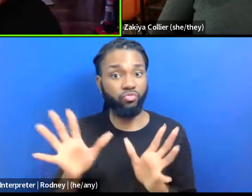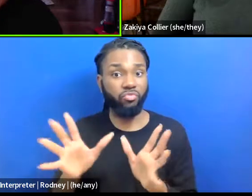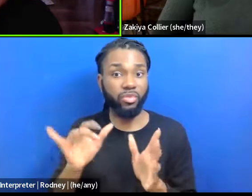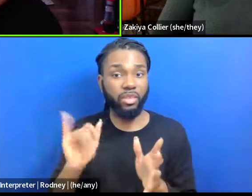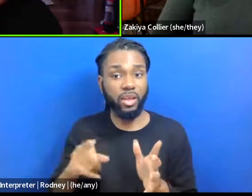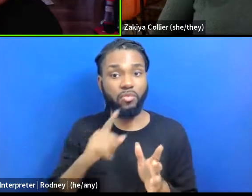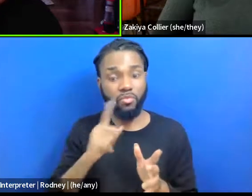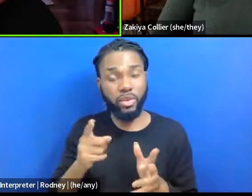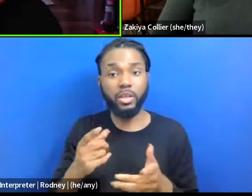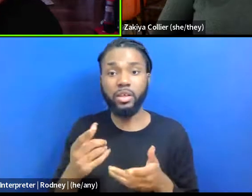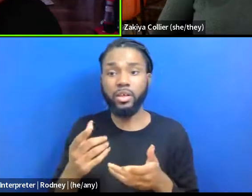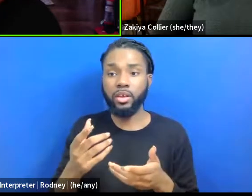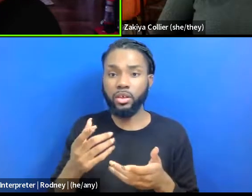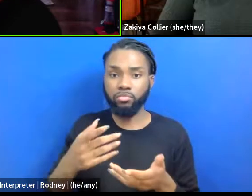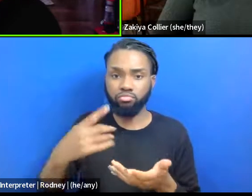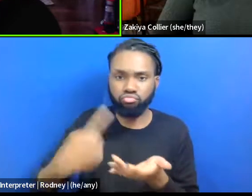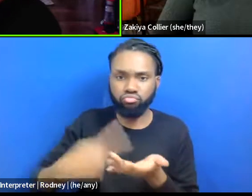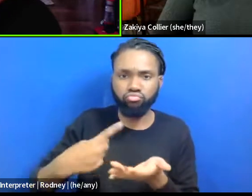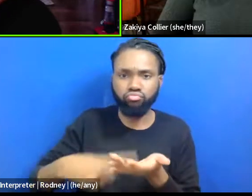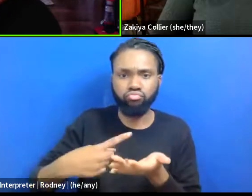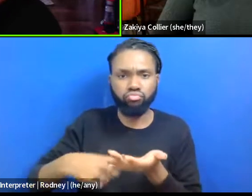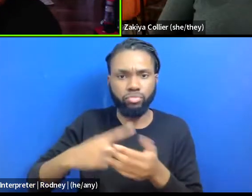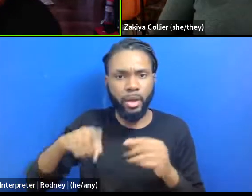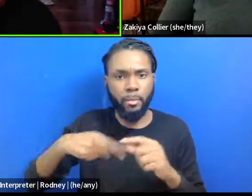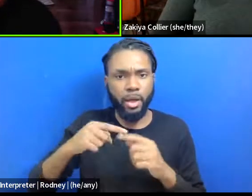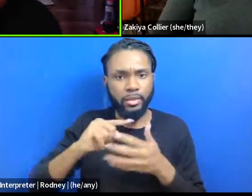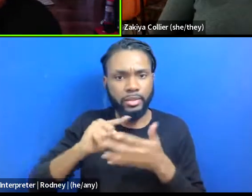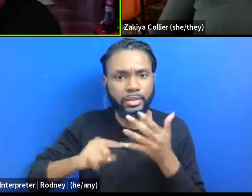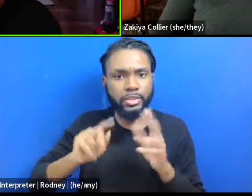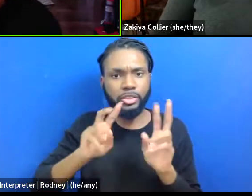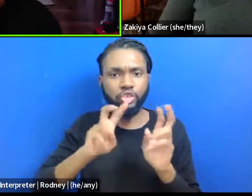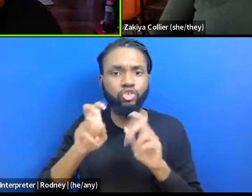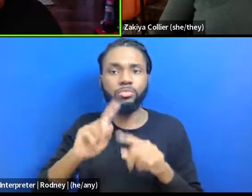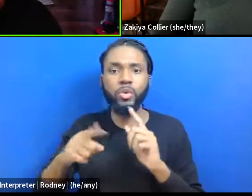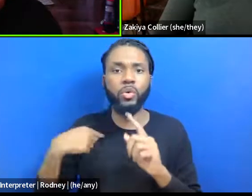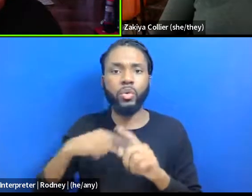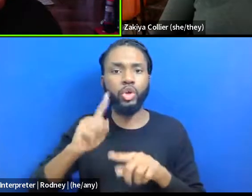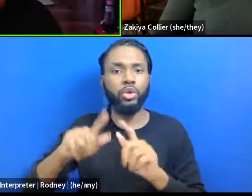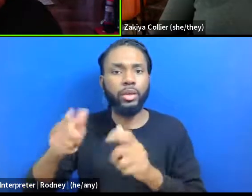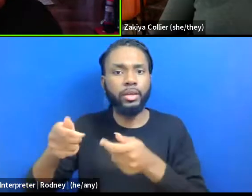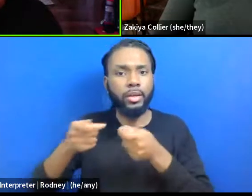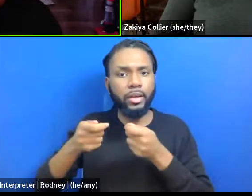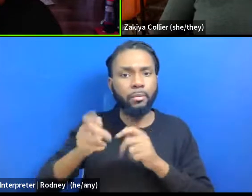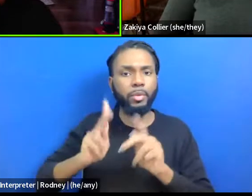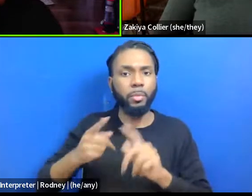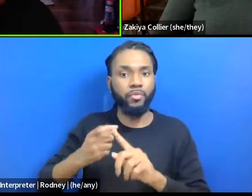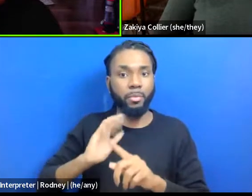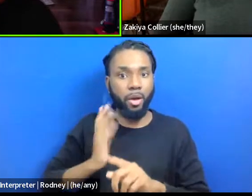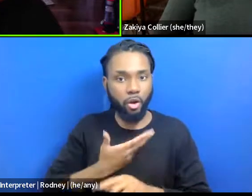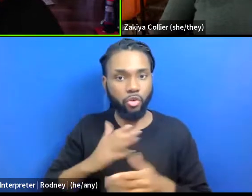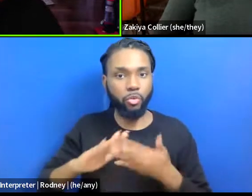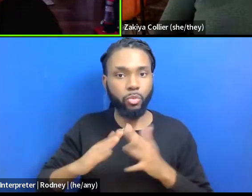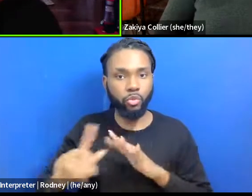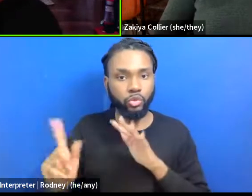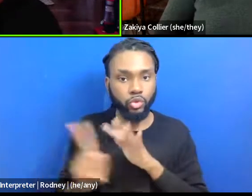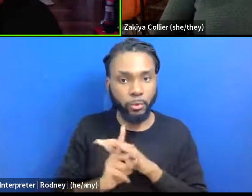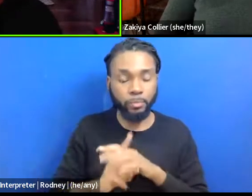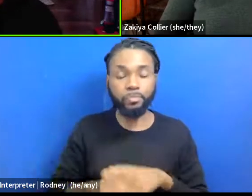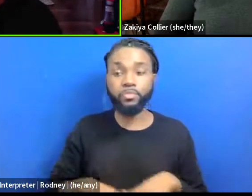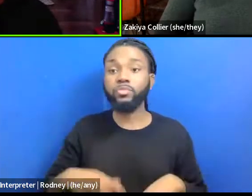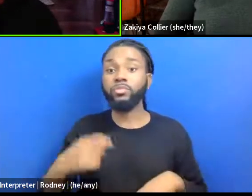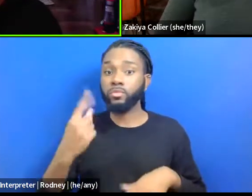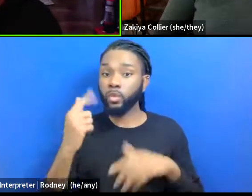engaging these issues, but we couldn't get people from our own community to show up. So when we did this installation, we